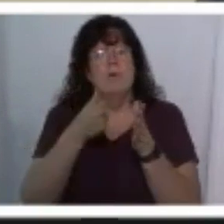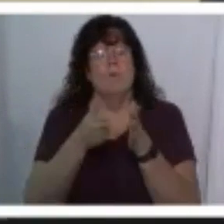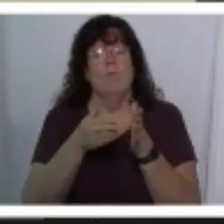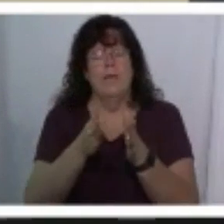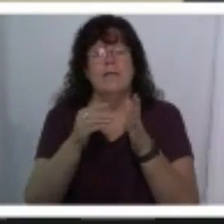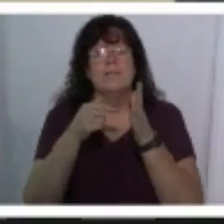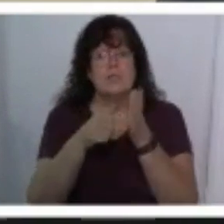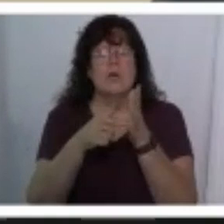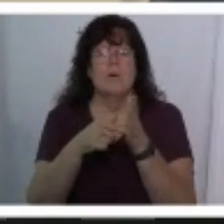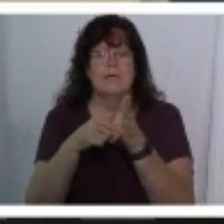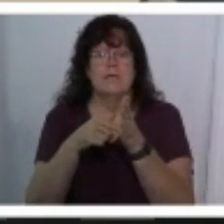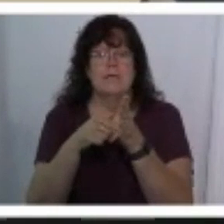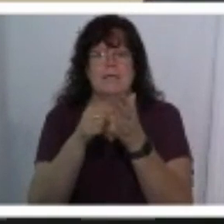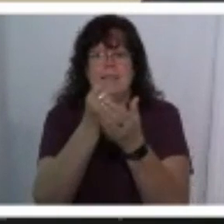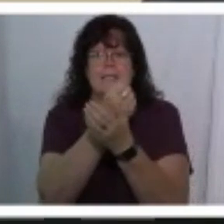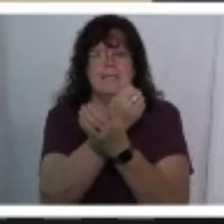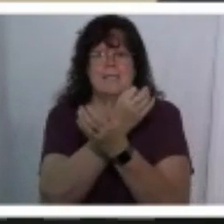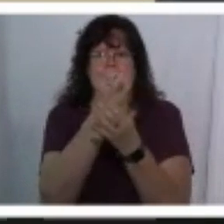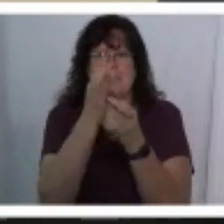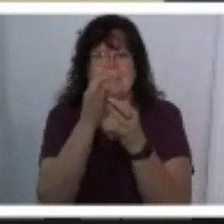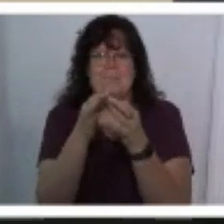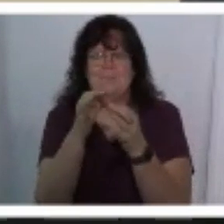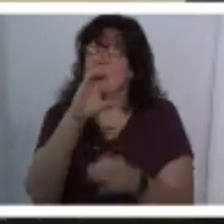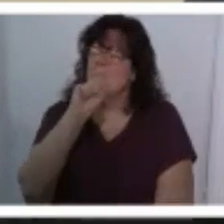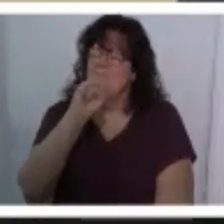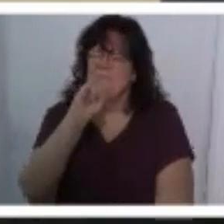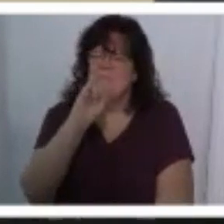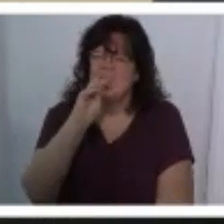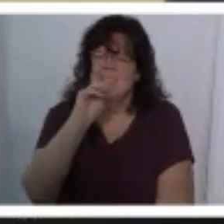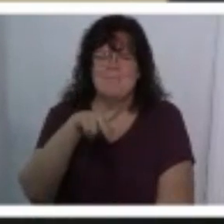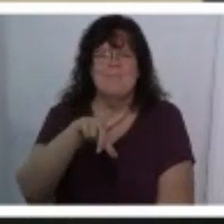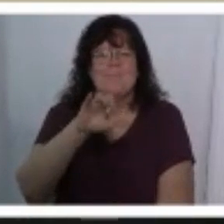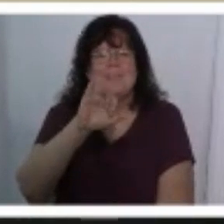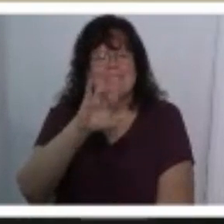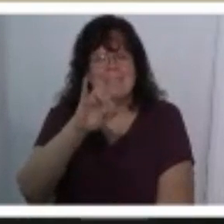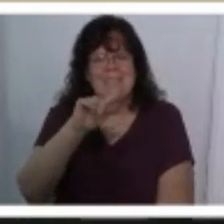simplicity is like to have like shot glasses for for communion